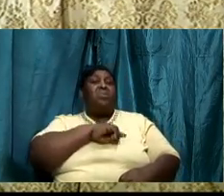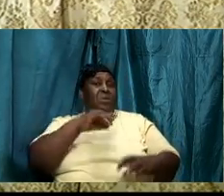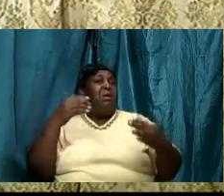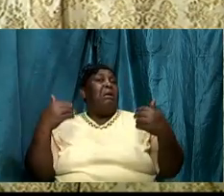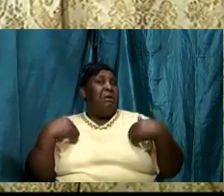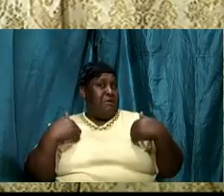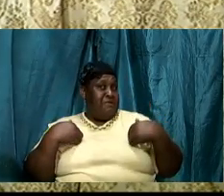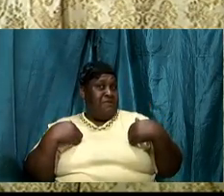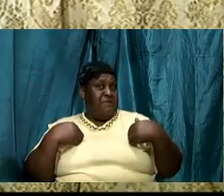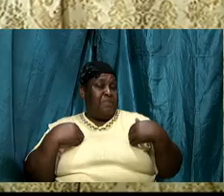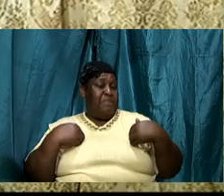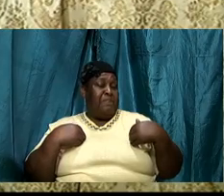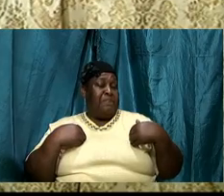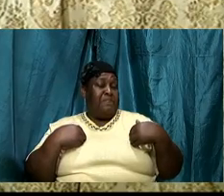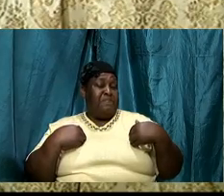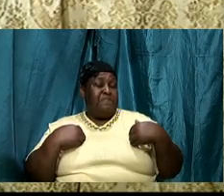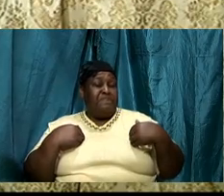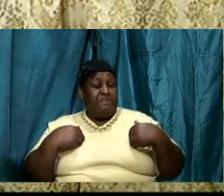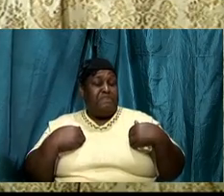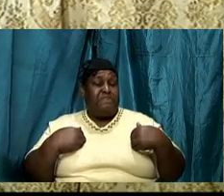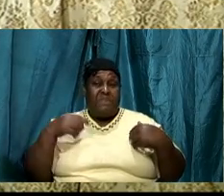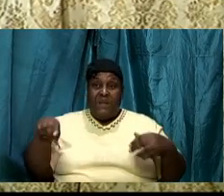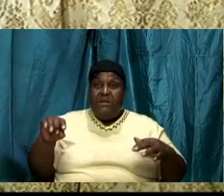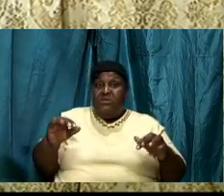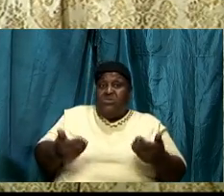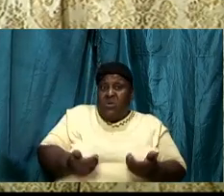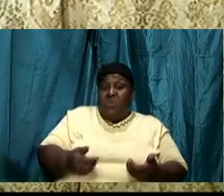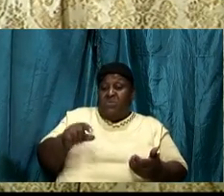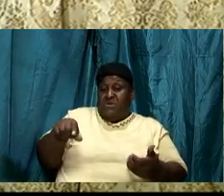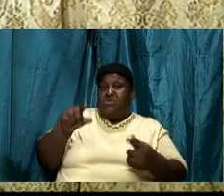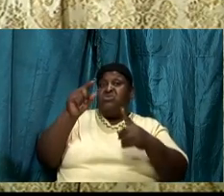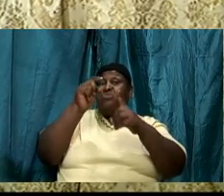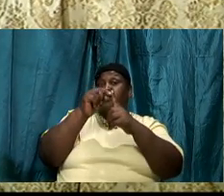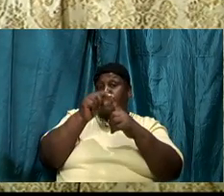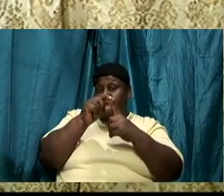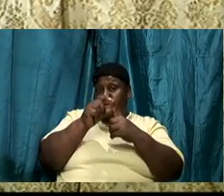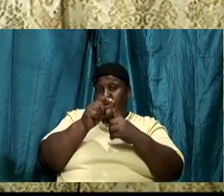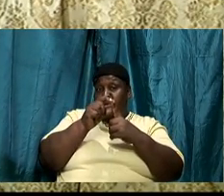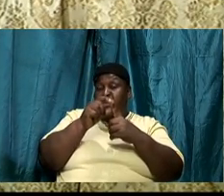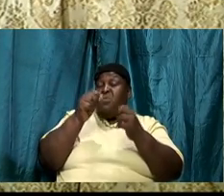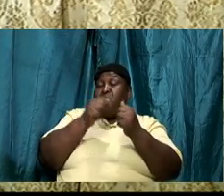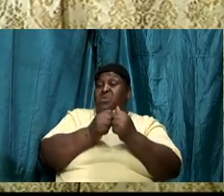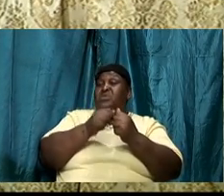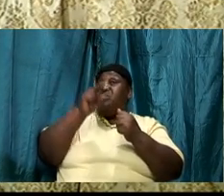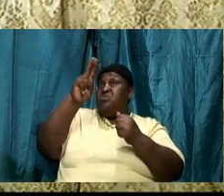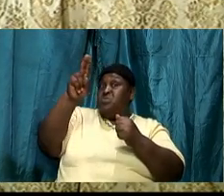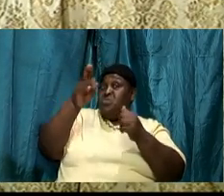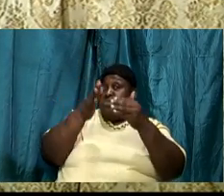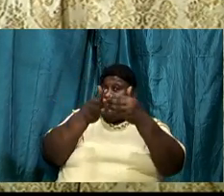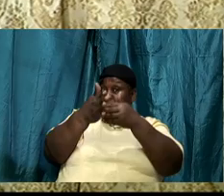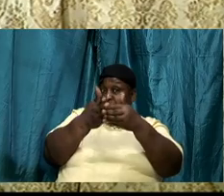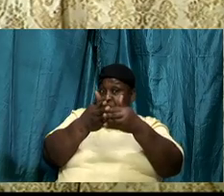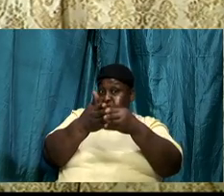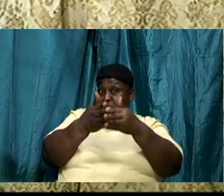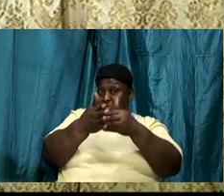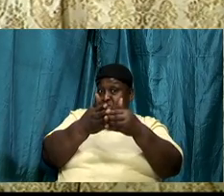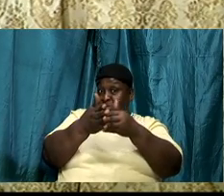And so this is how this Word with its two edges can